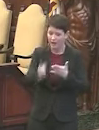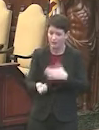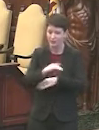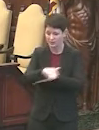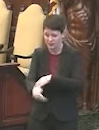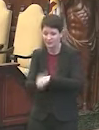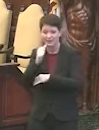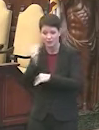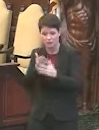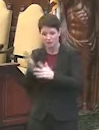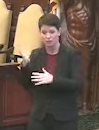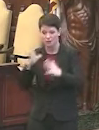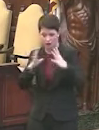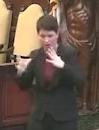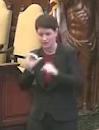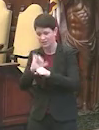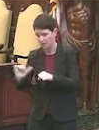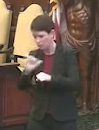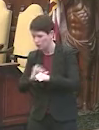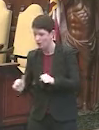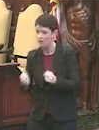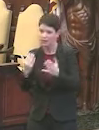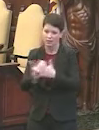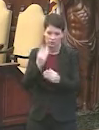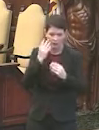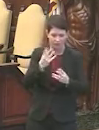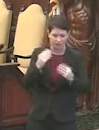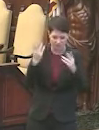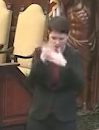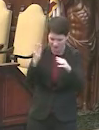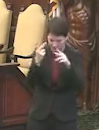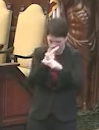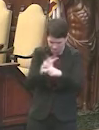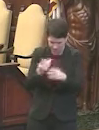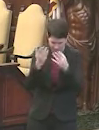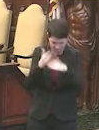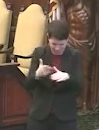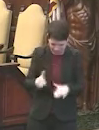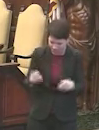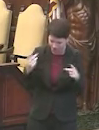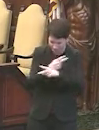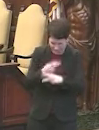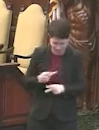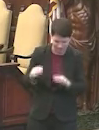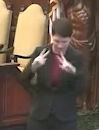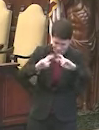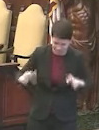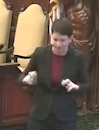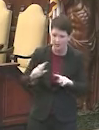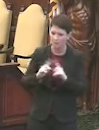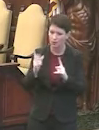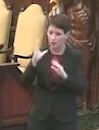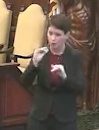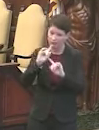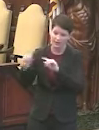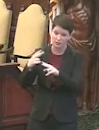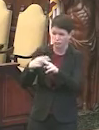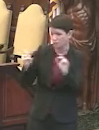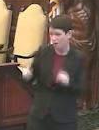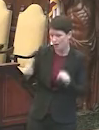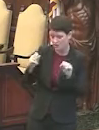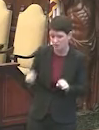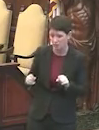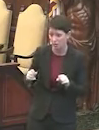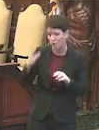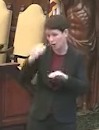yesterday during the holiday, and there's a lot of information that needs to be sorted through. And we're hoping for an answer as soon as possible, and we're hoping